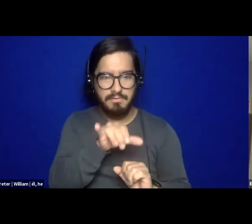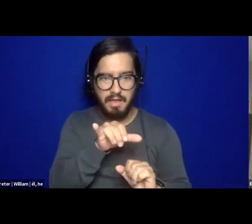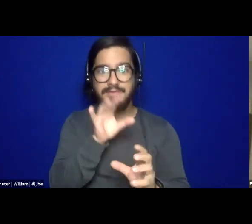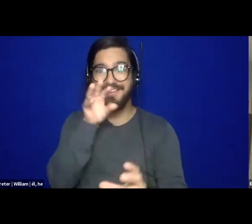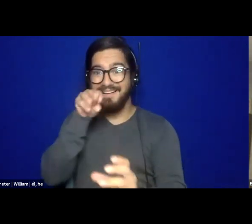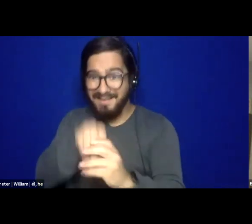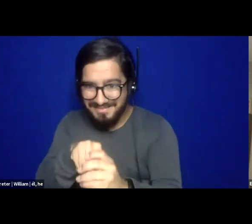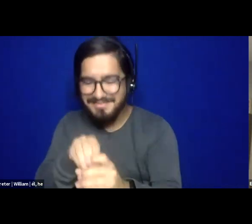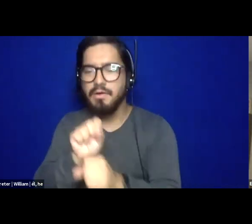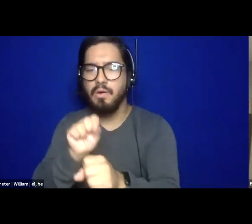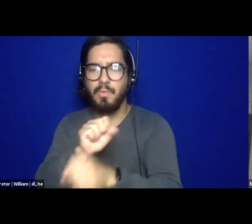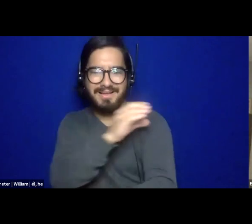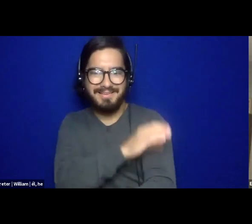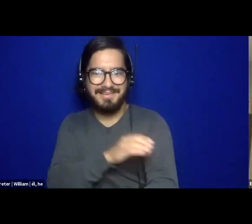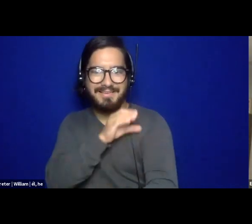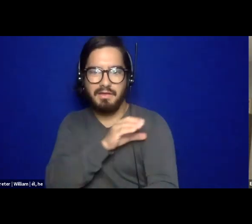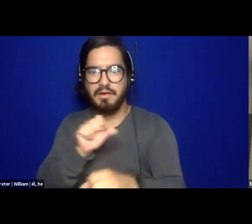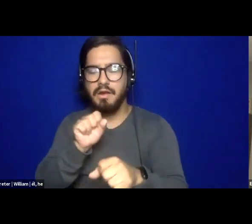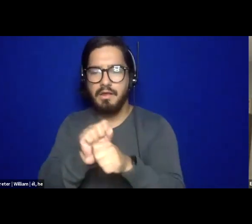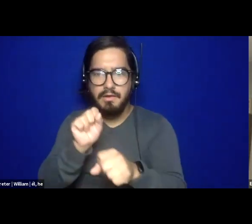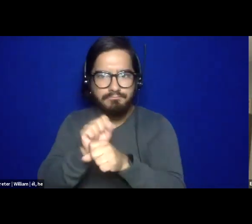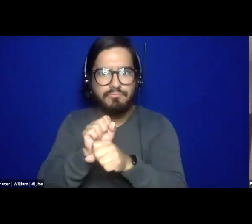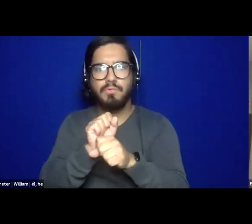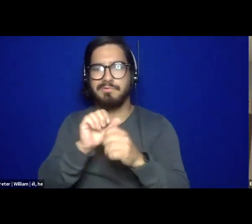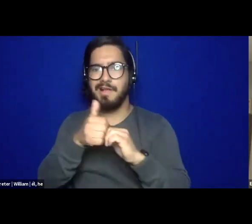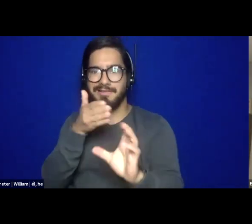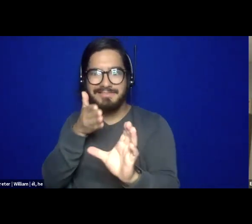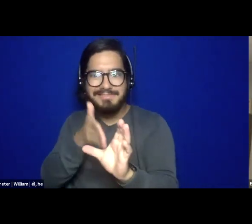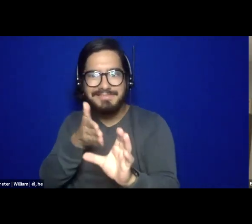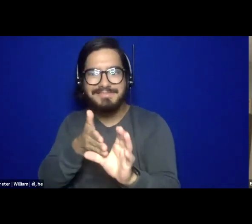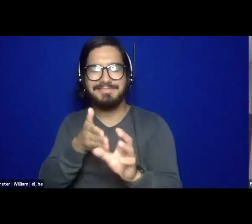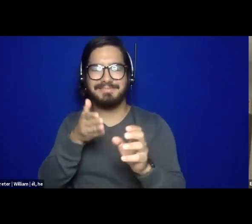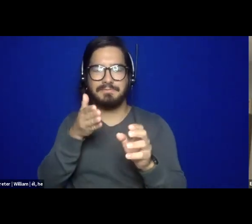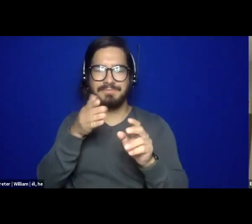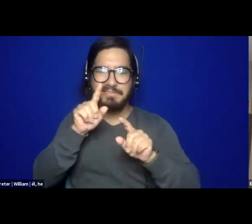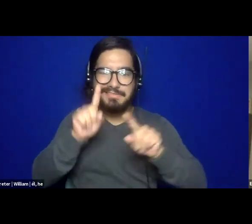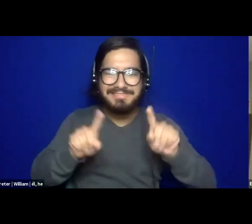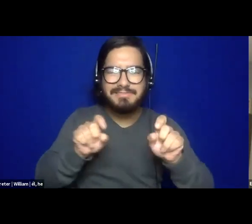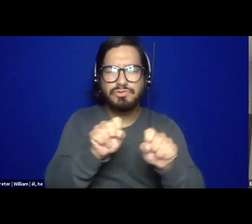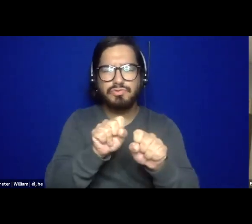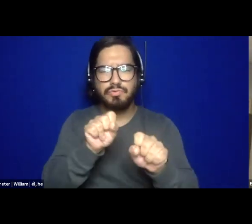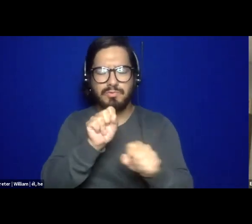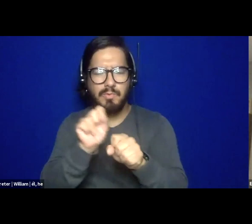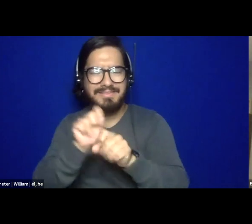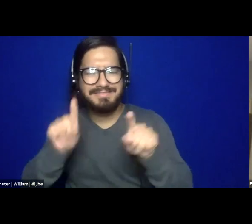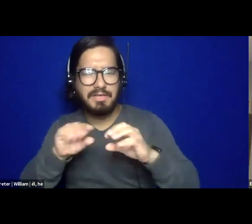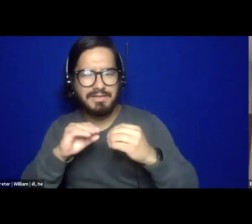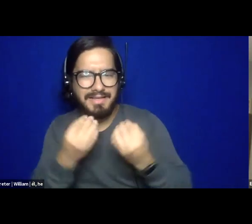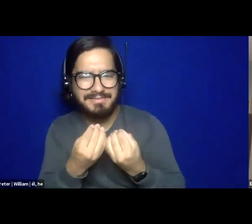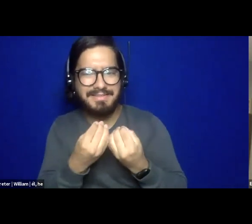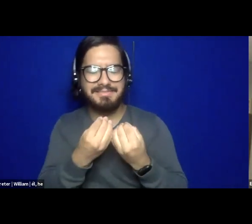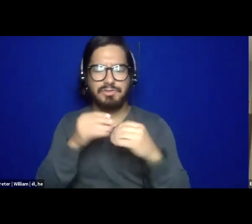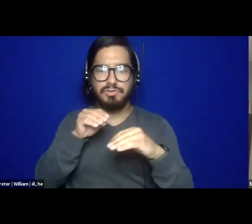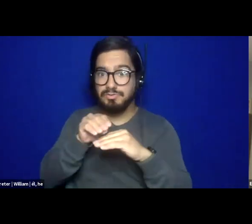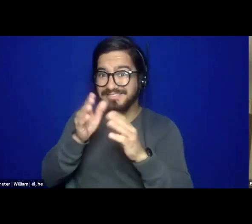clinical practice as a psychotherapist and clinical supervisor. I do work with movement organizations as a consultant and facilitator to really think